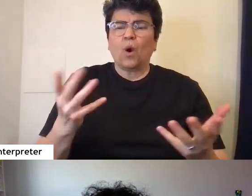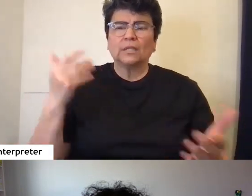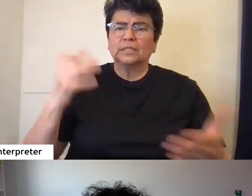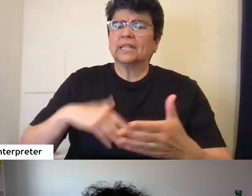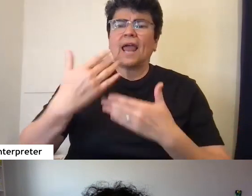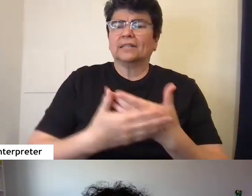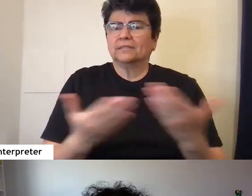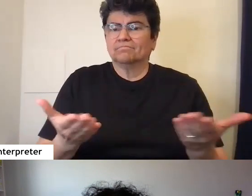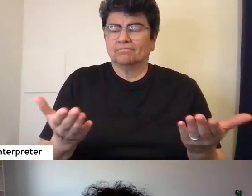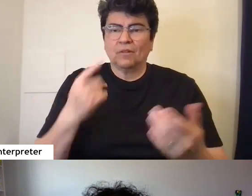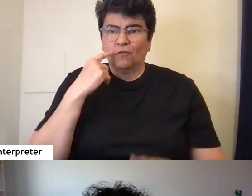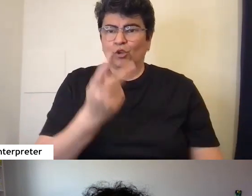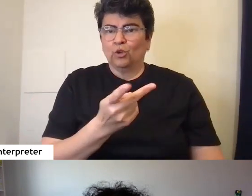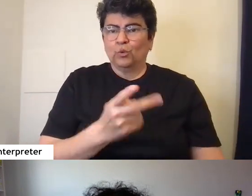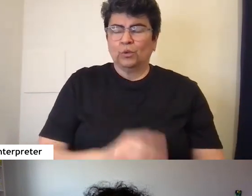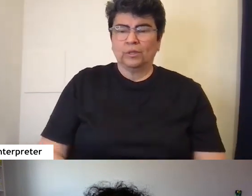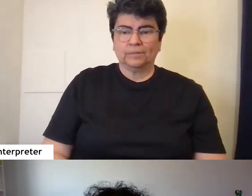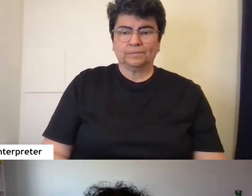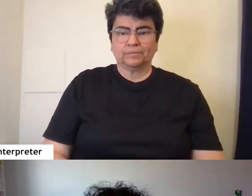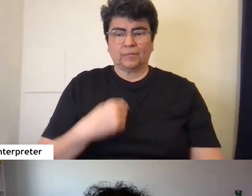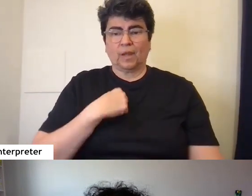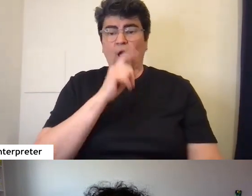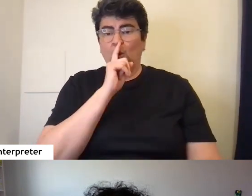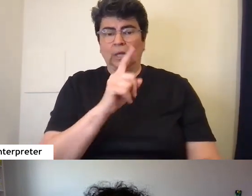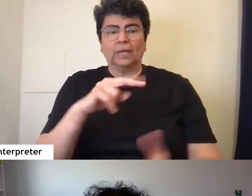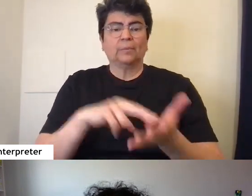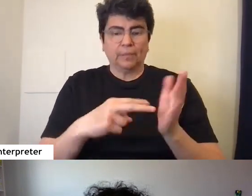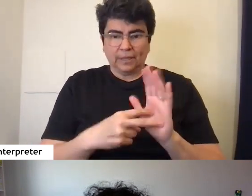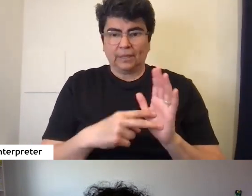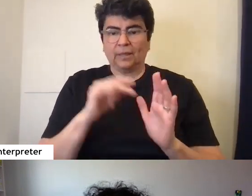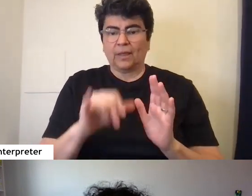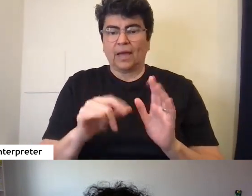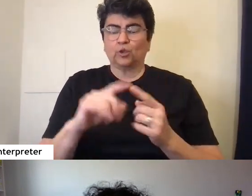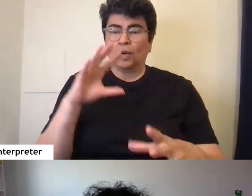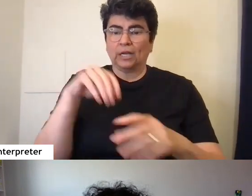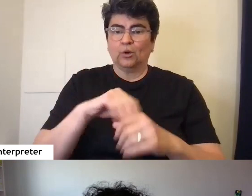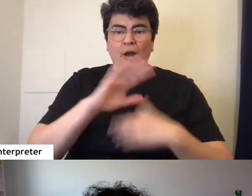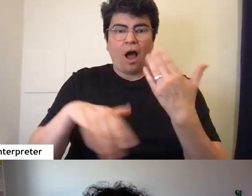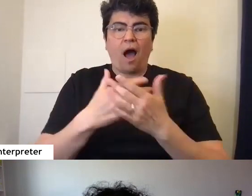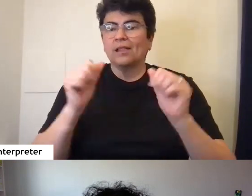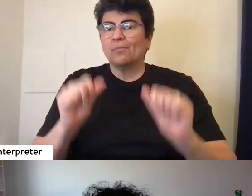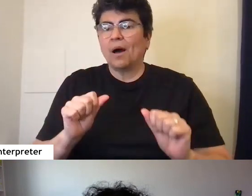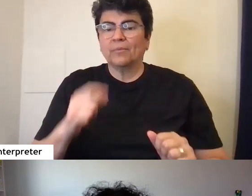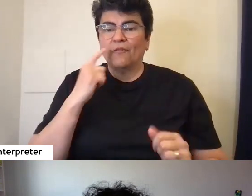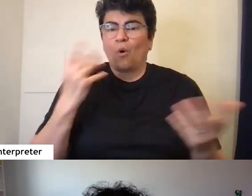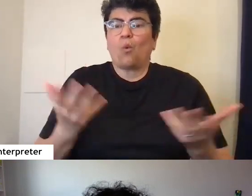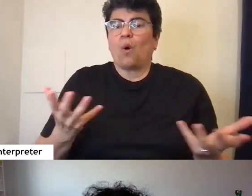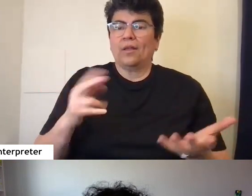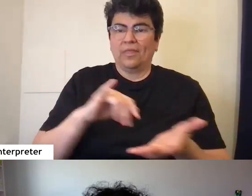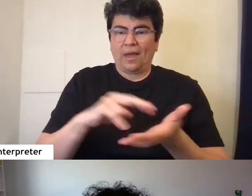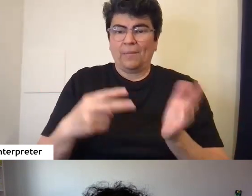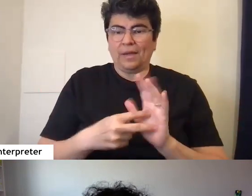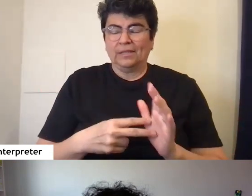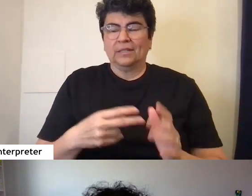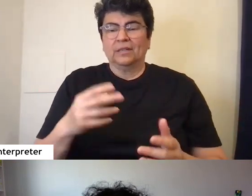next for you. And I really do mean that to include all possibilities of of what that might be